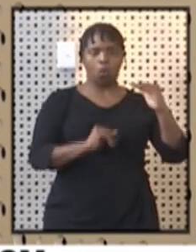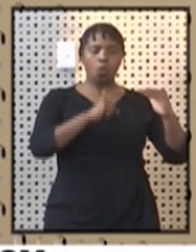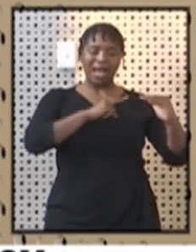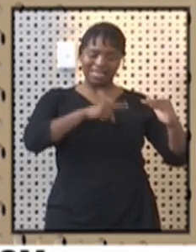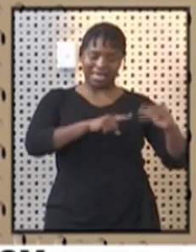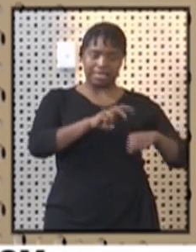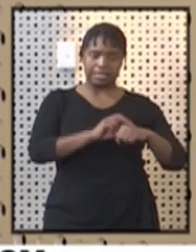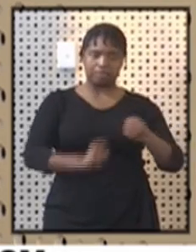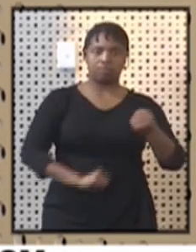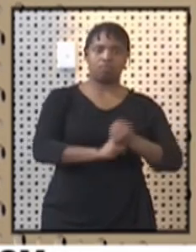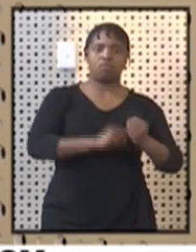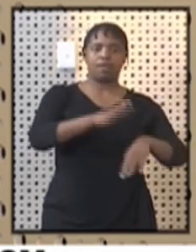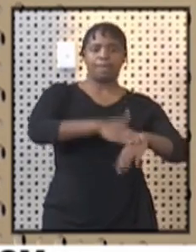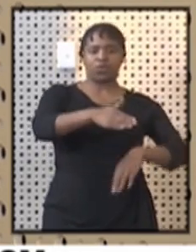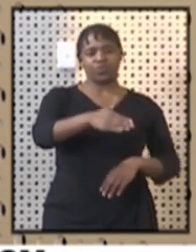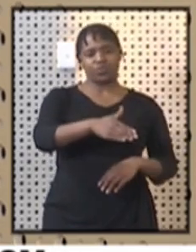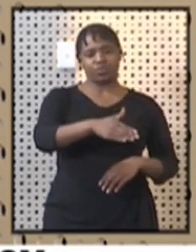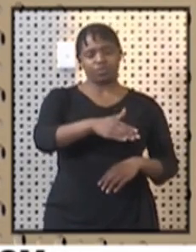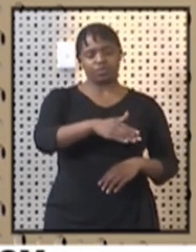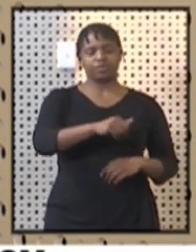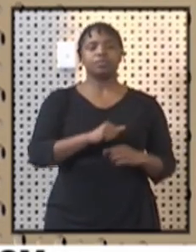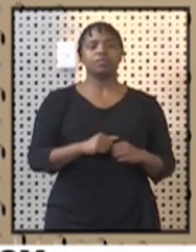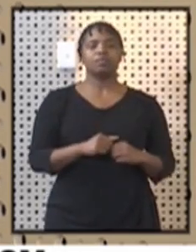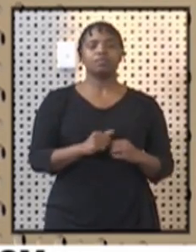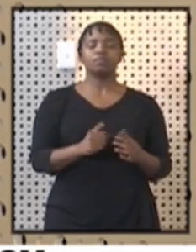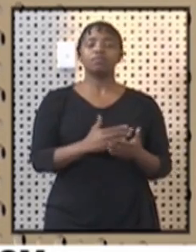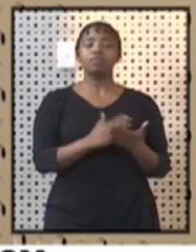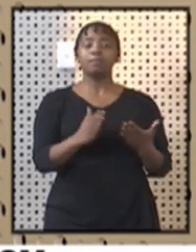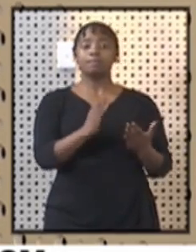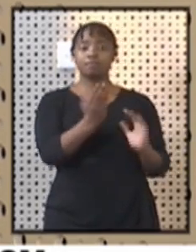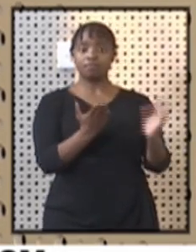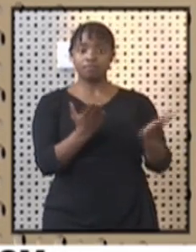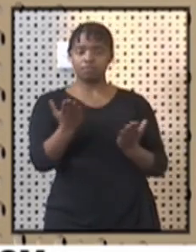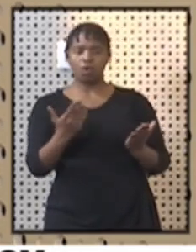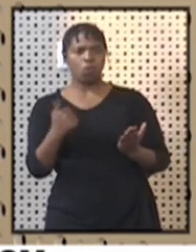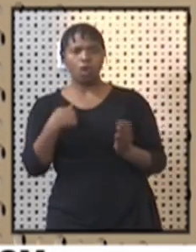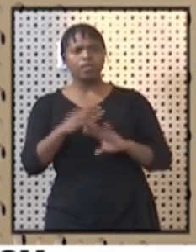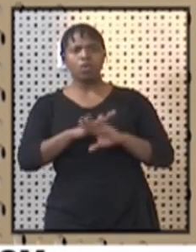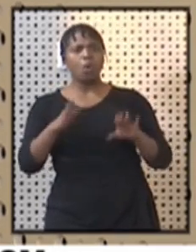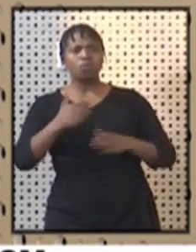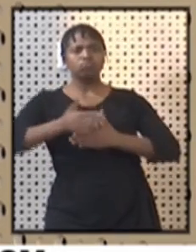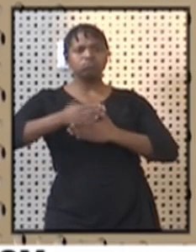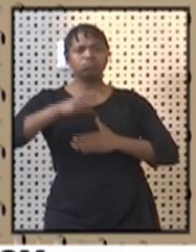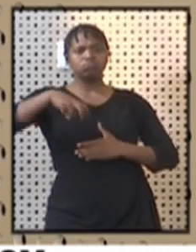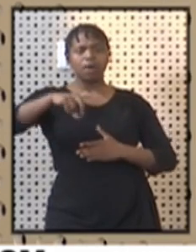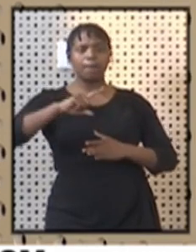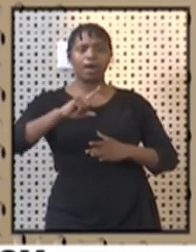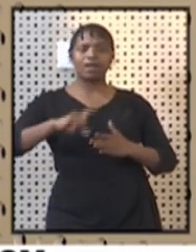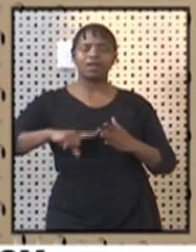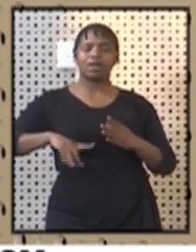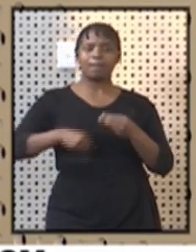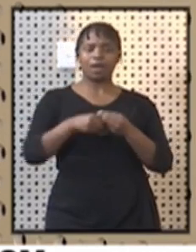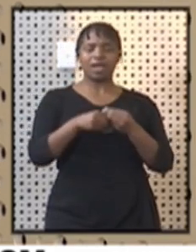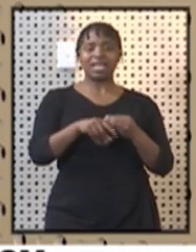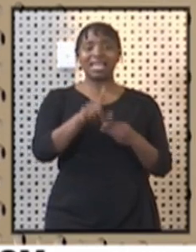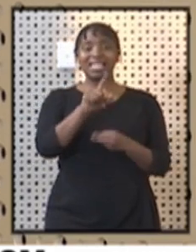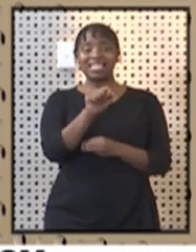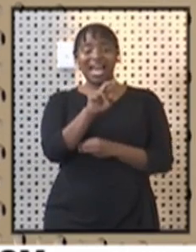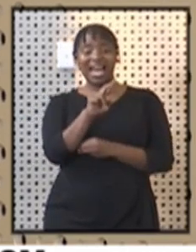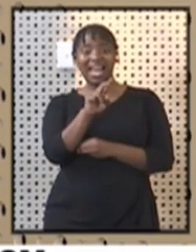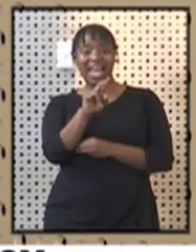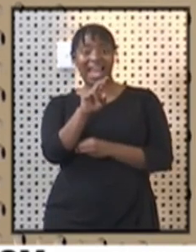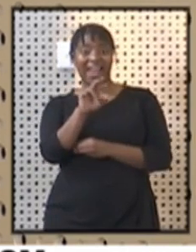Non-tourism enterprises that applied as well. Enterprises not covered under TRF guidelines,